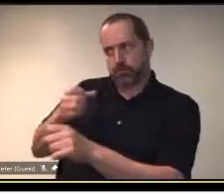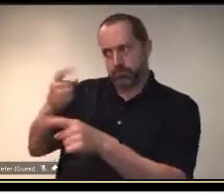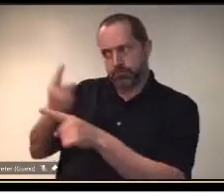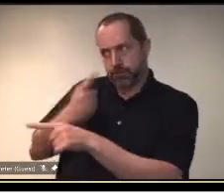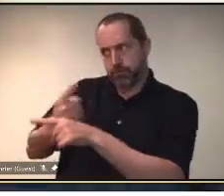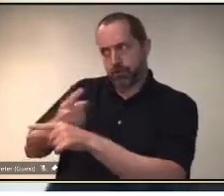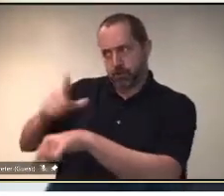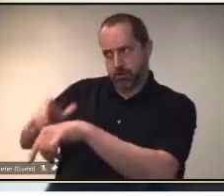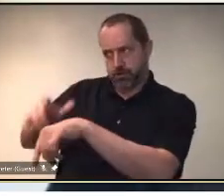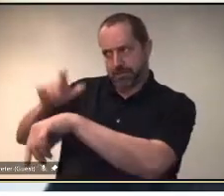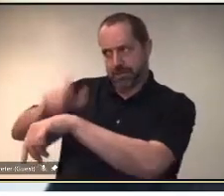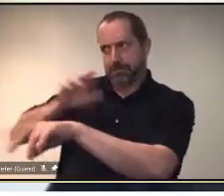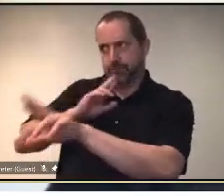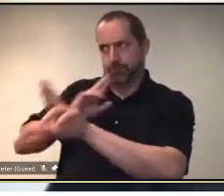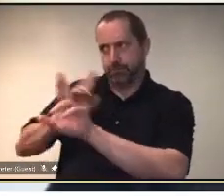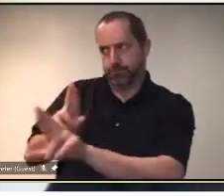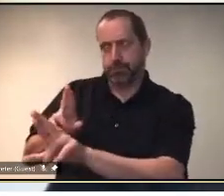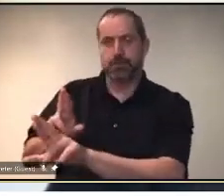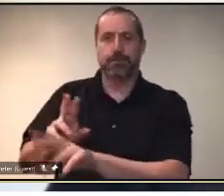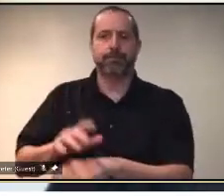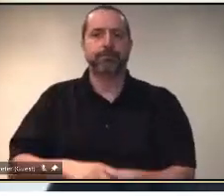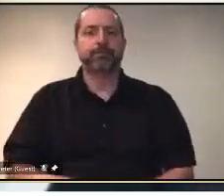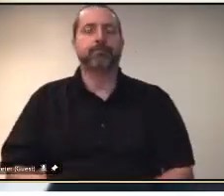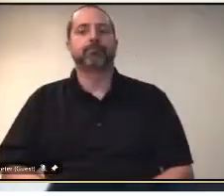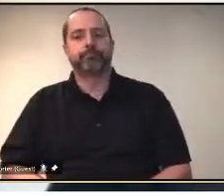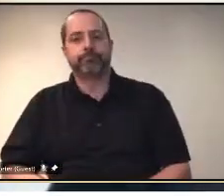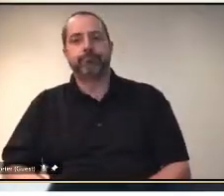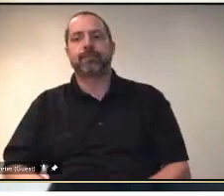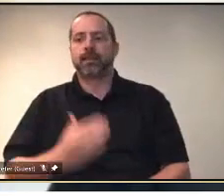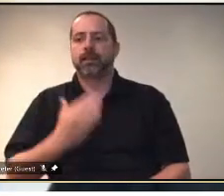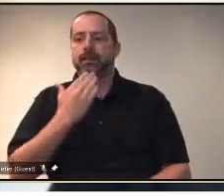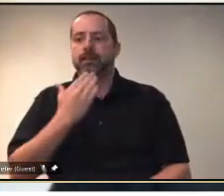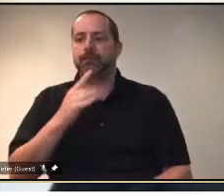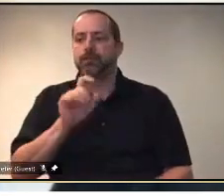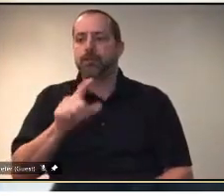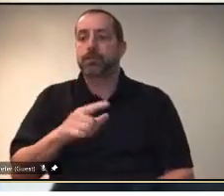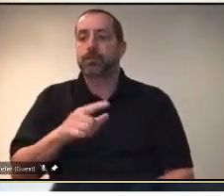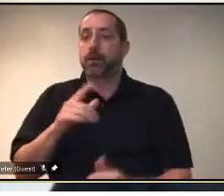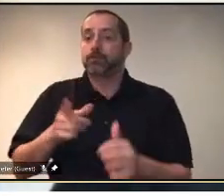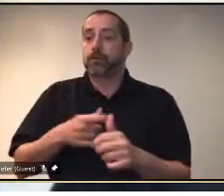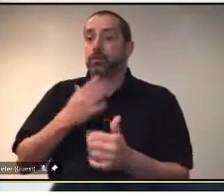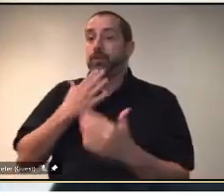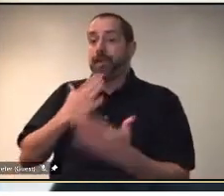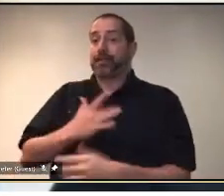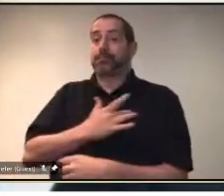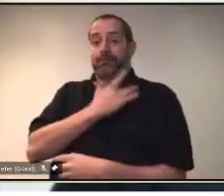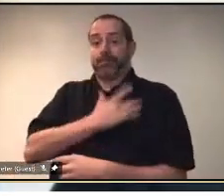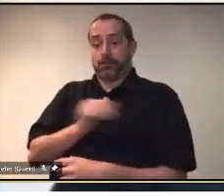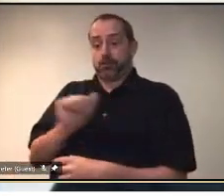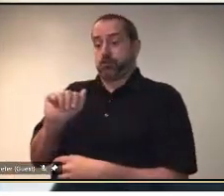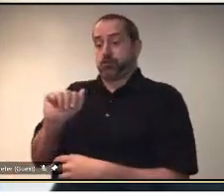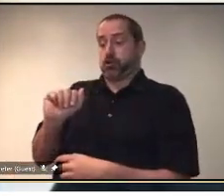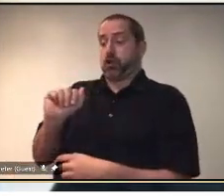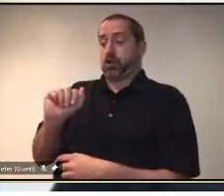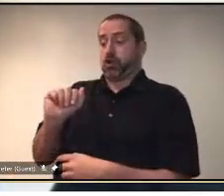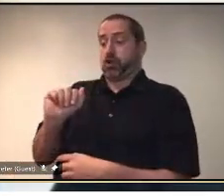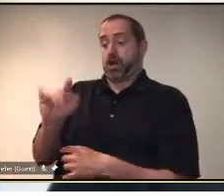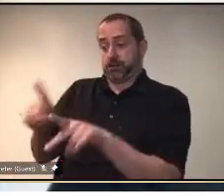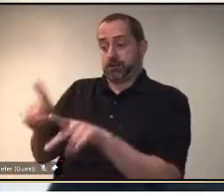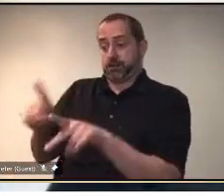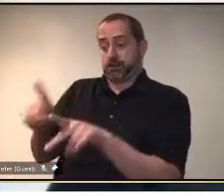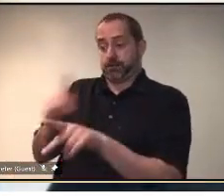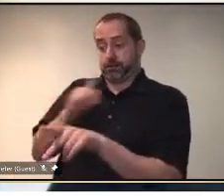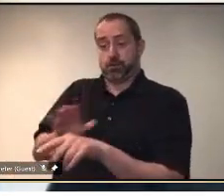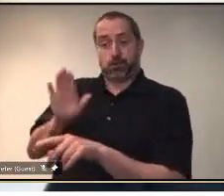Thanks for the question, Mark. And first of all, got to thank the provincial auditor for their work and her work and her team's work on this.